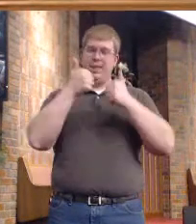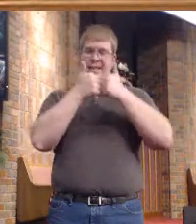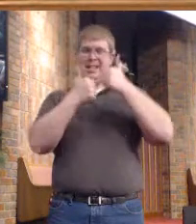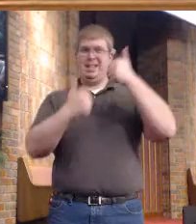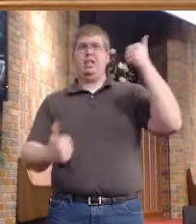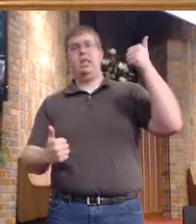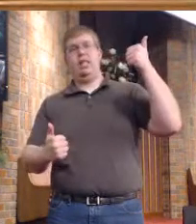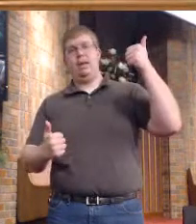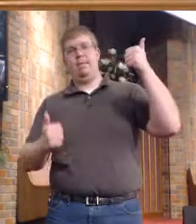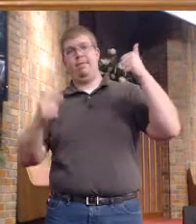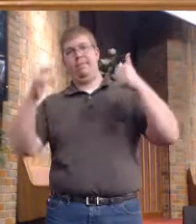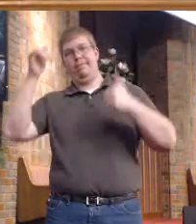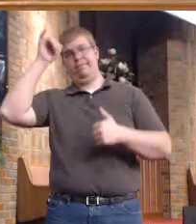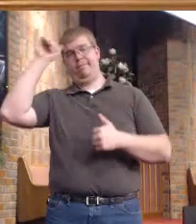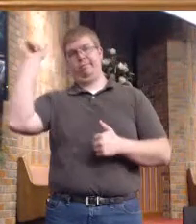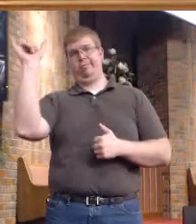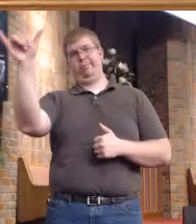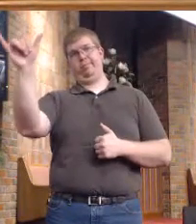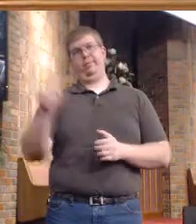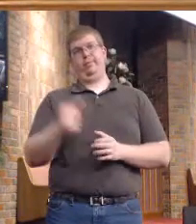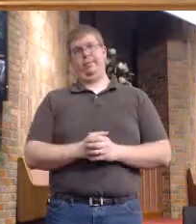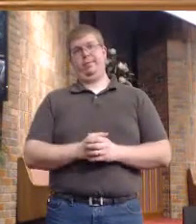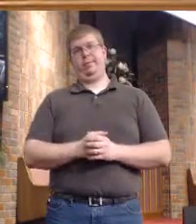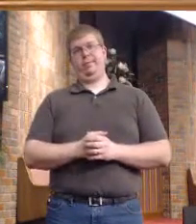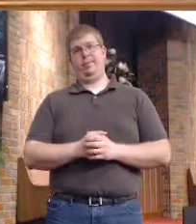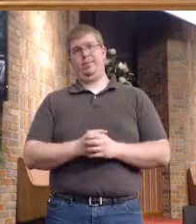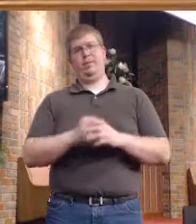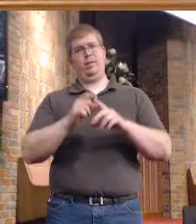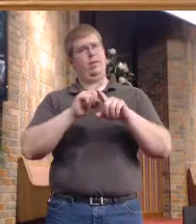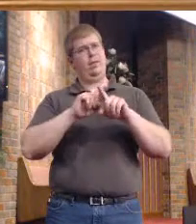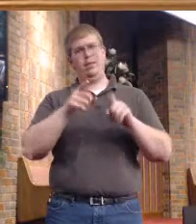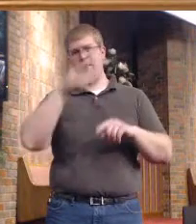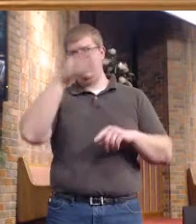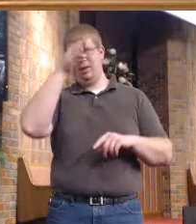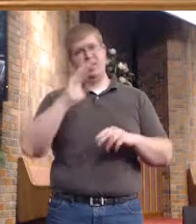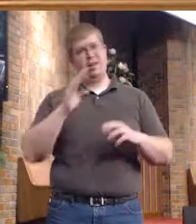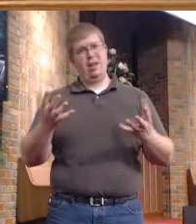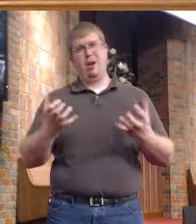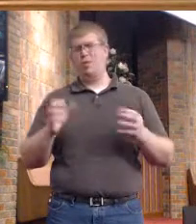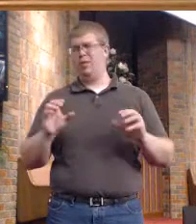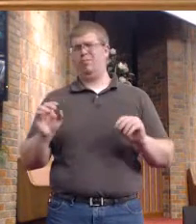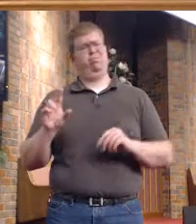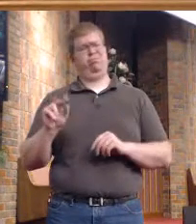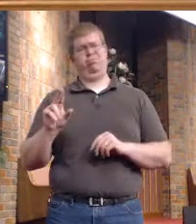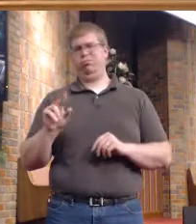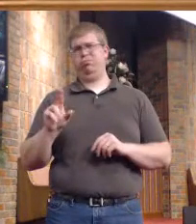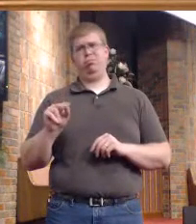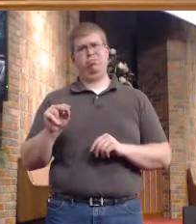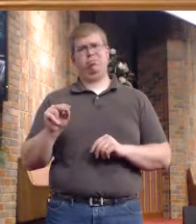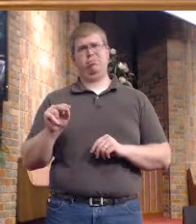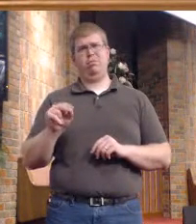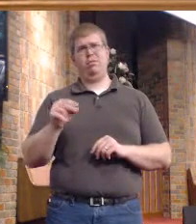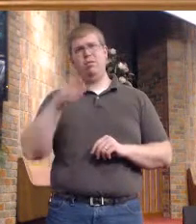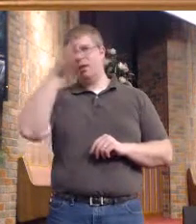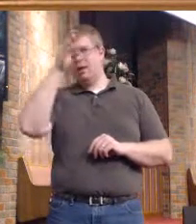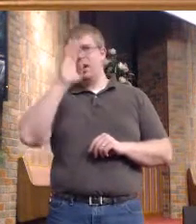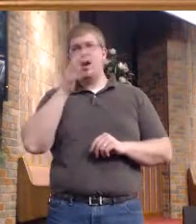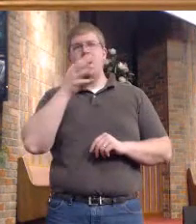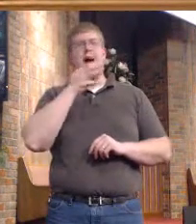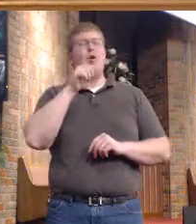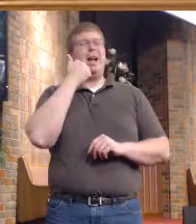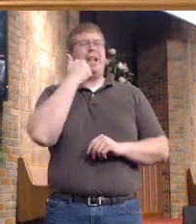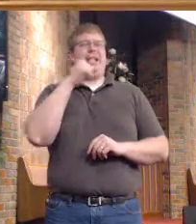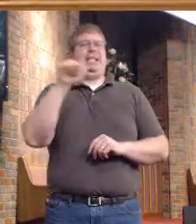from the loving God. But that's not his desire. God is not willing that any should perish, but that